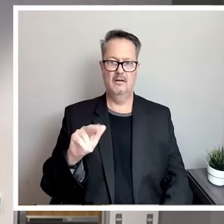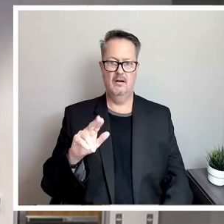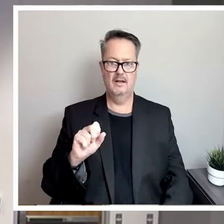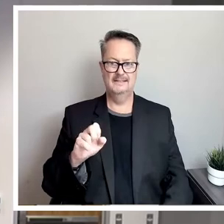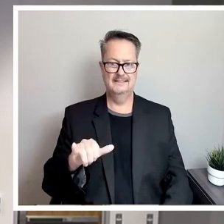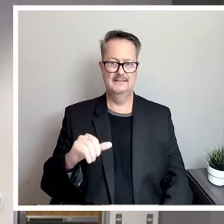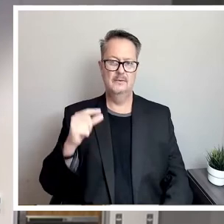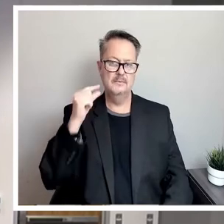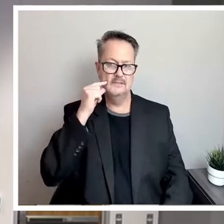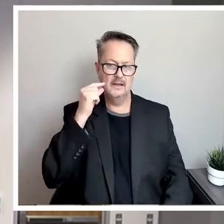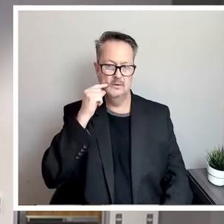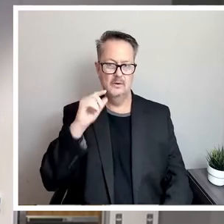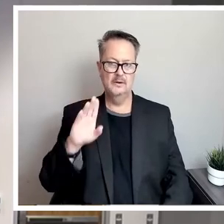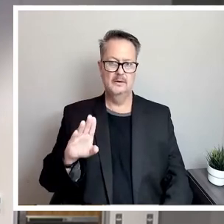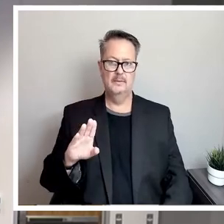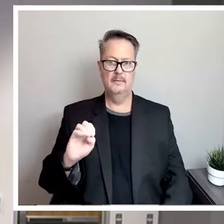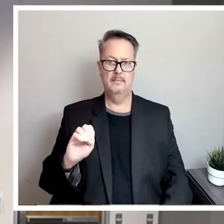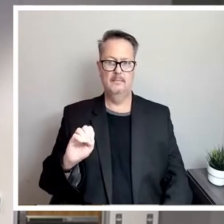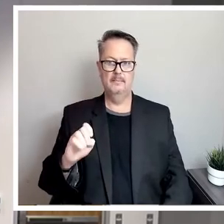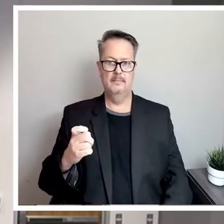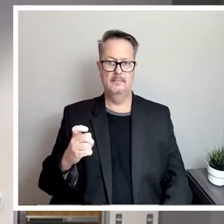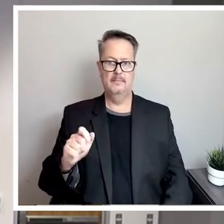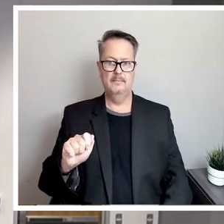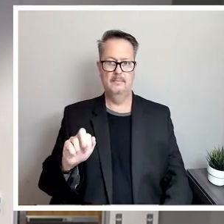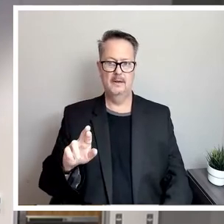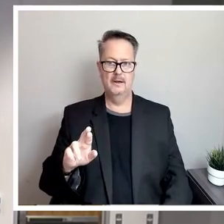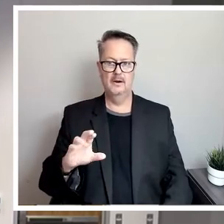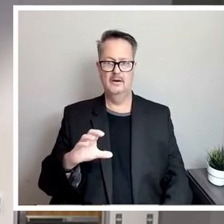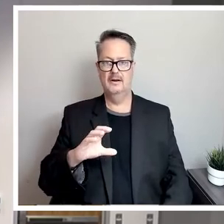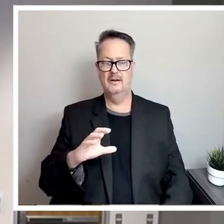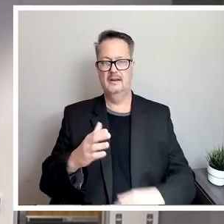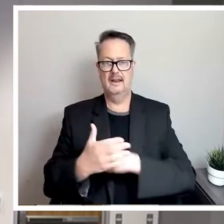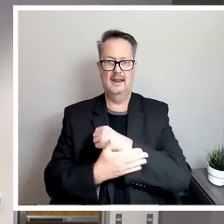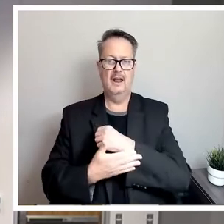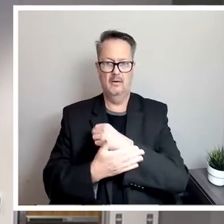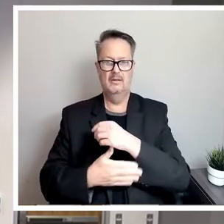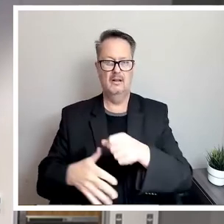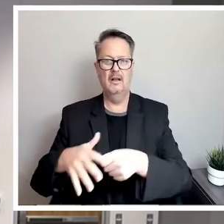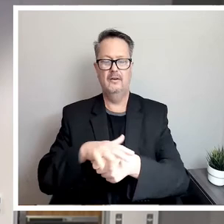area. And my question is, CPS is one of the